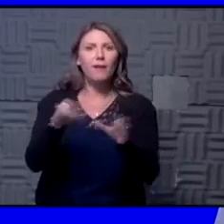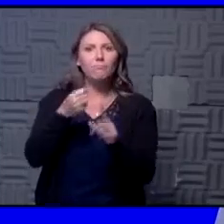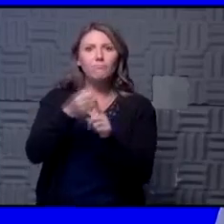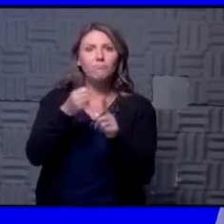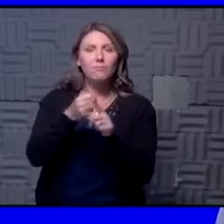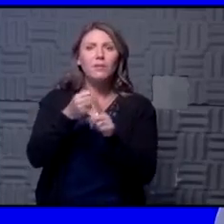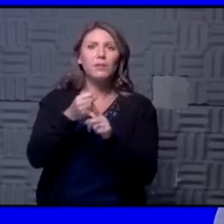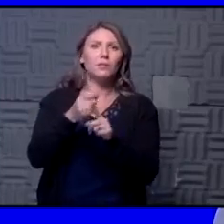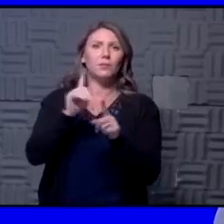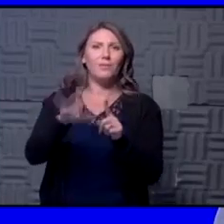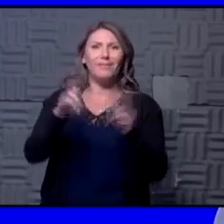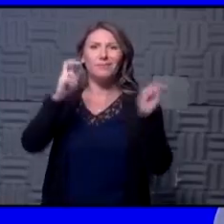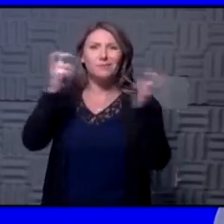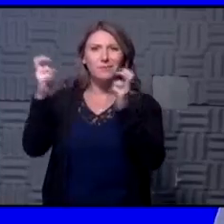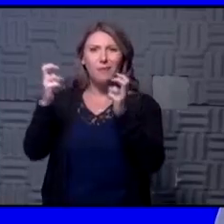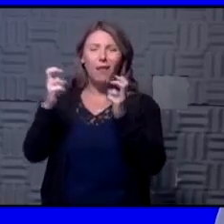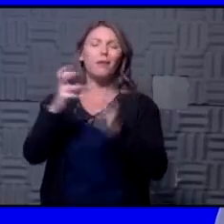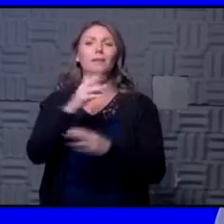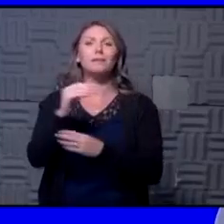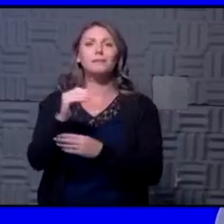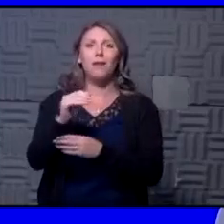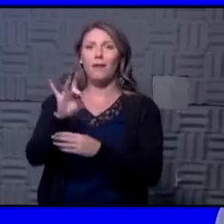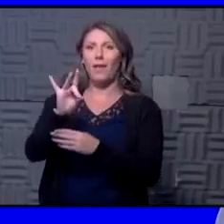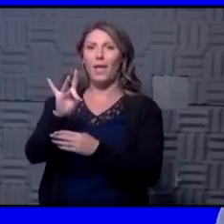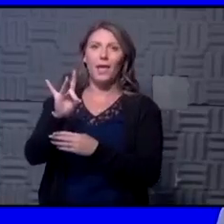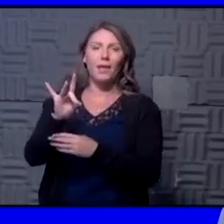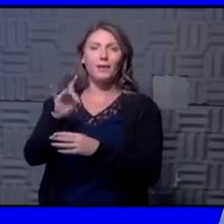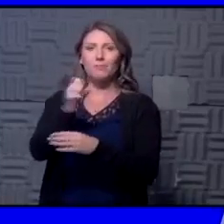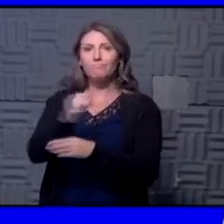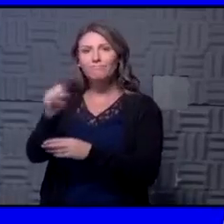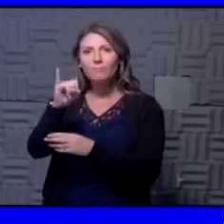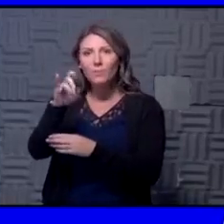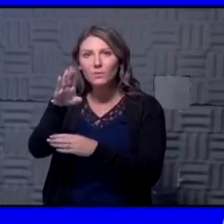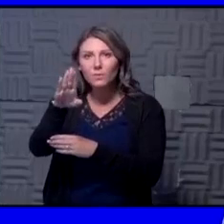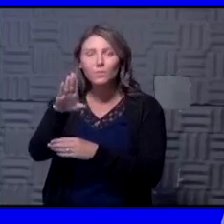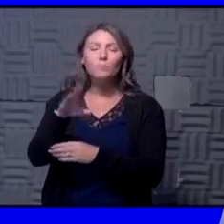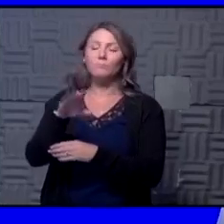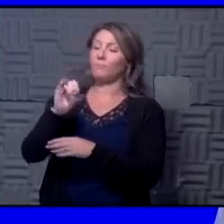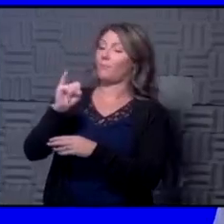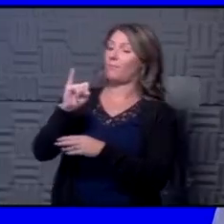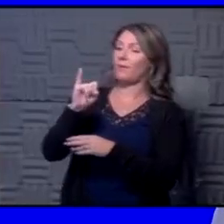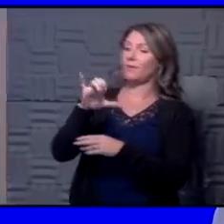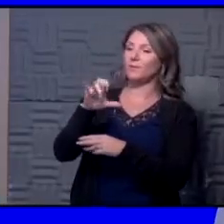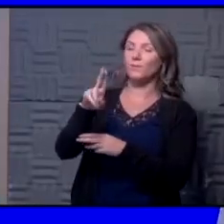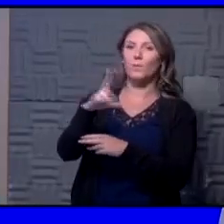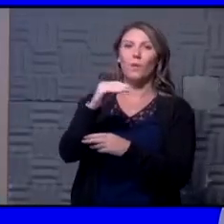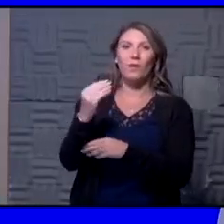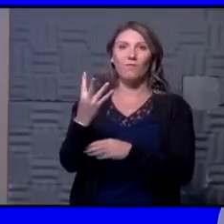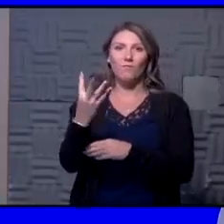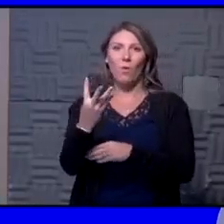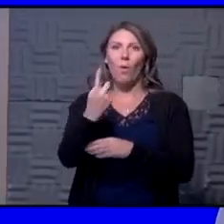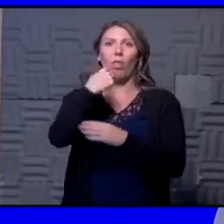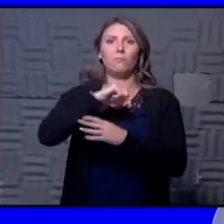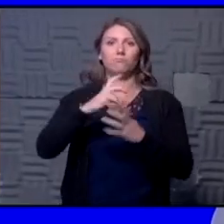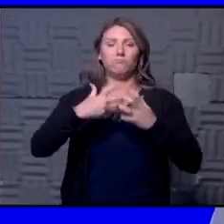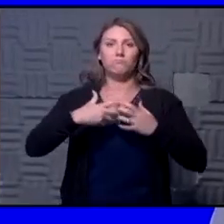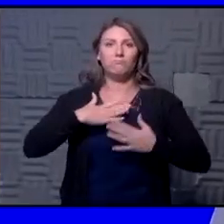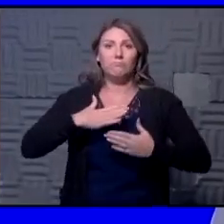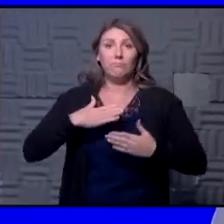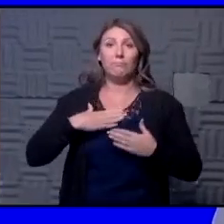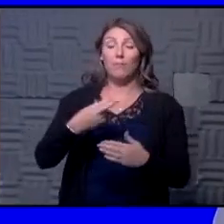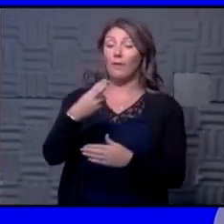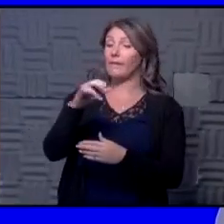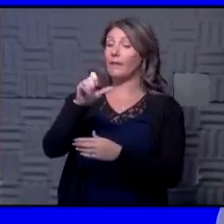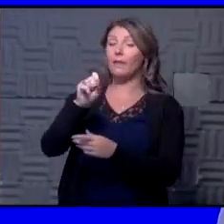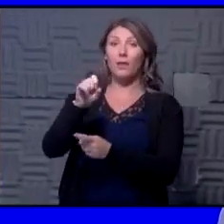eight of those are in the ICU and four of those are on the ventilator unfortunately so in Hays there are 17